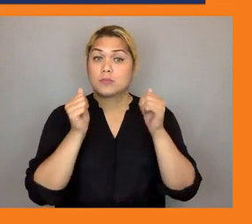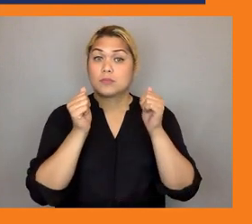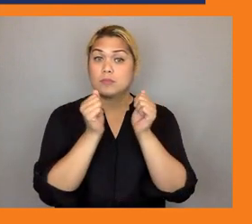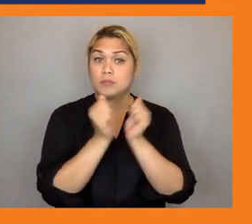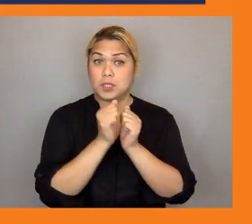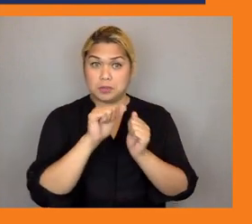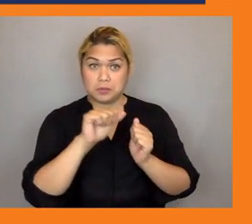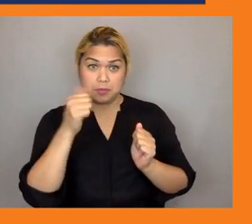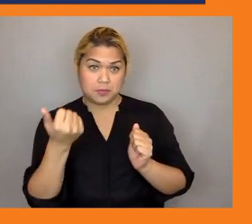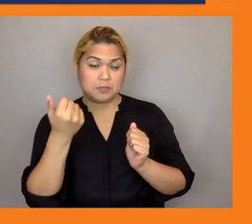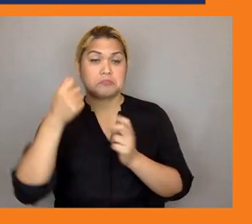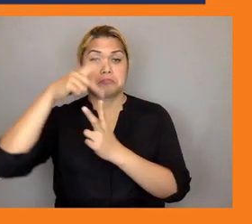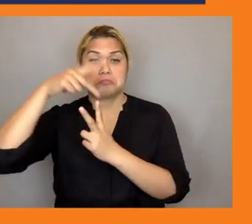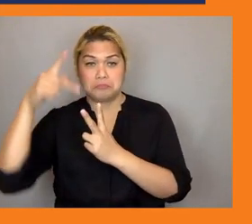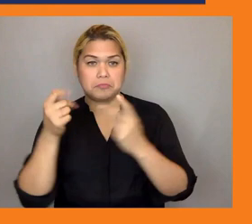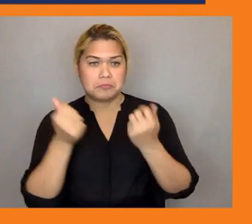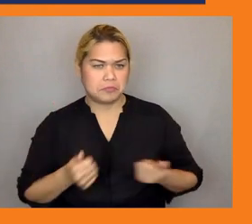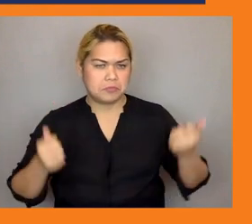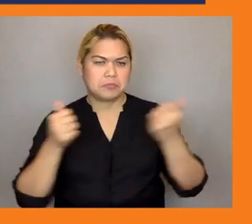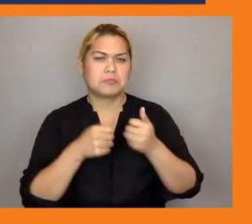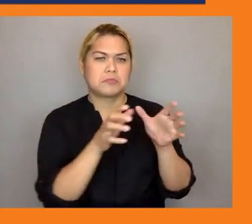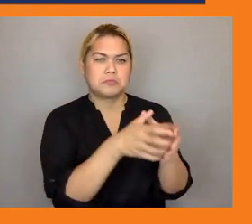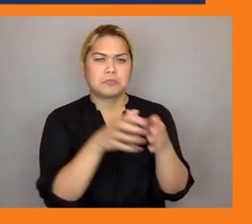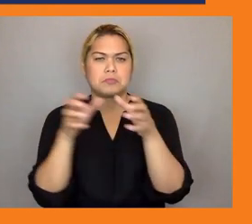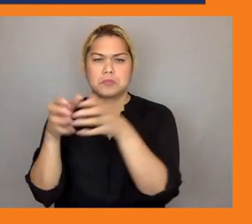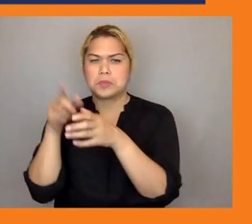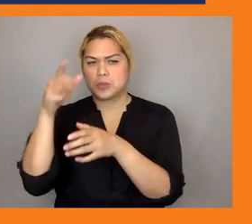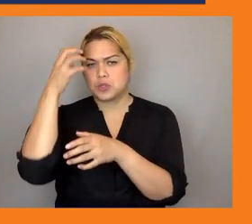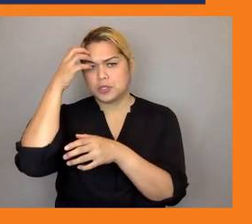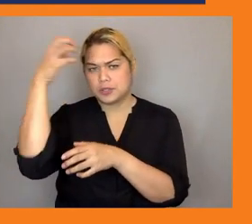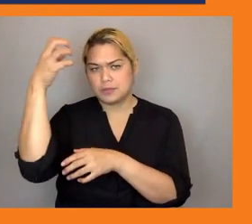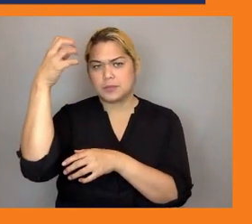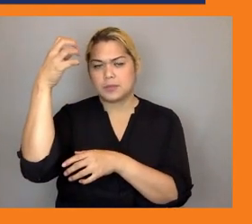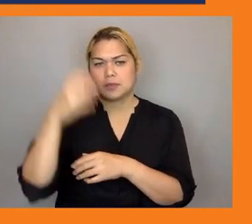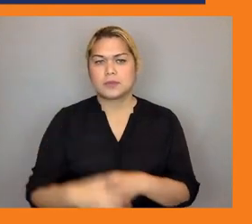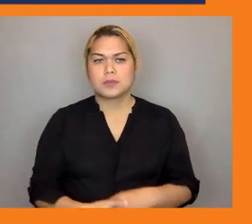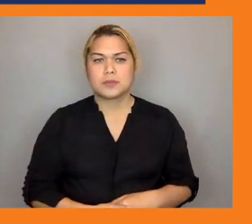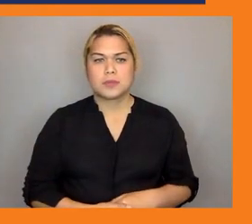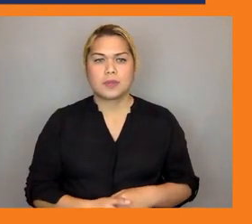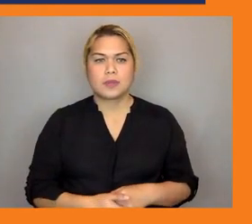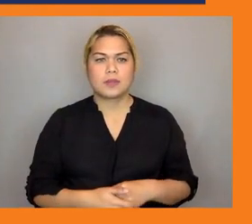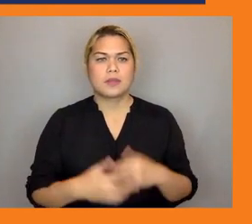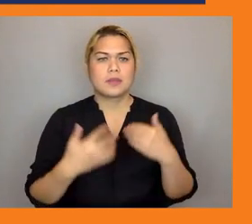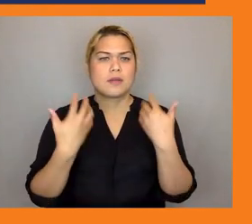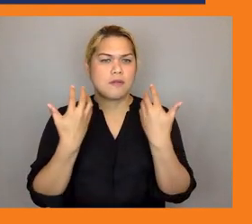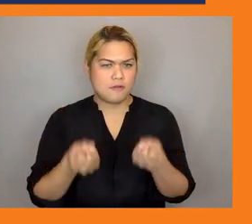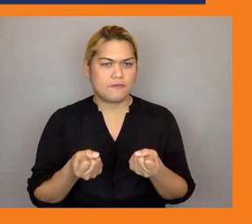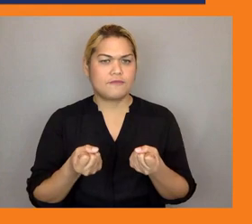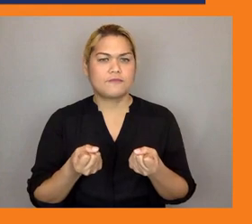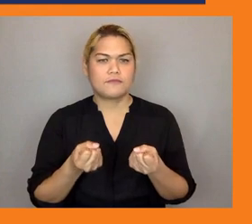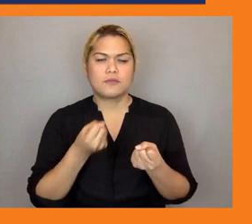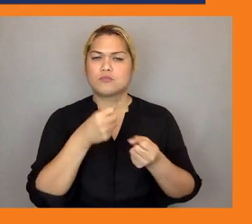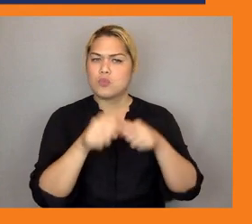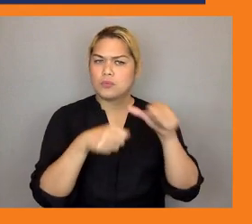with the government authorities because essentially it means it's beyond the let's say greening processes at enterprise level and some of the more broader